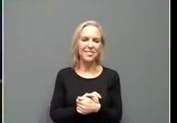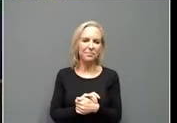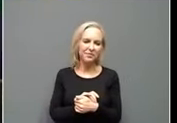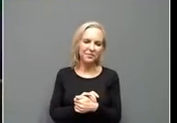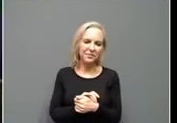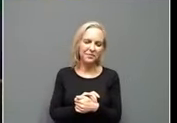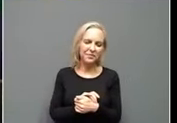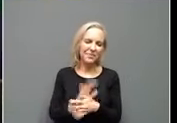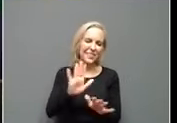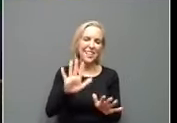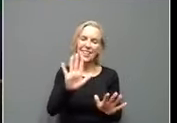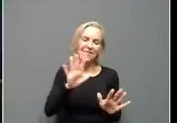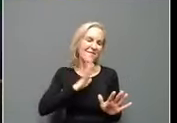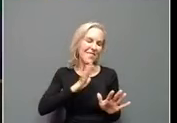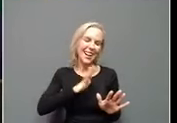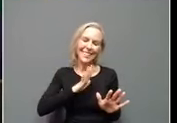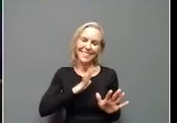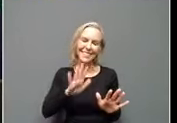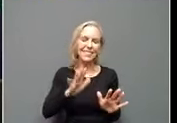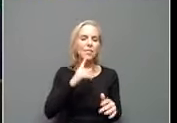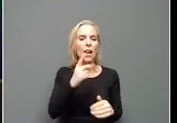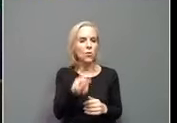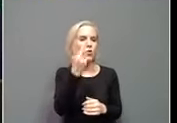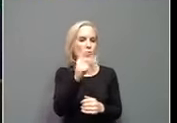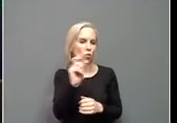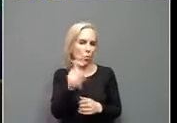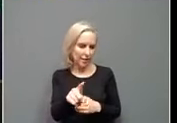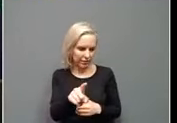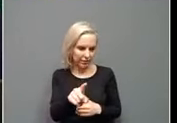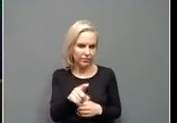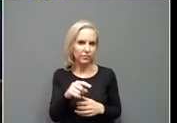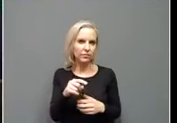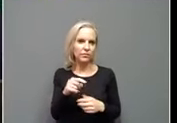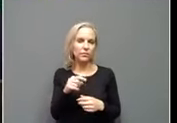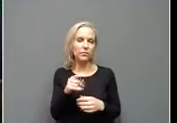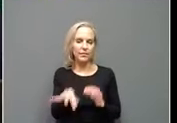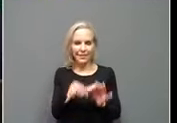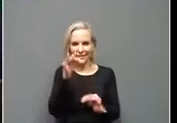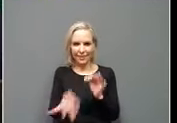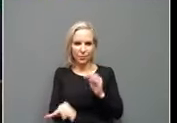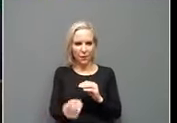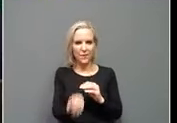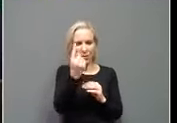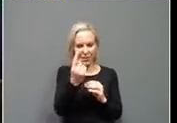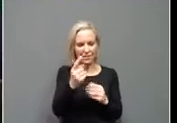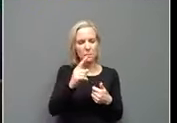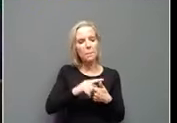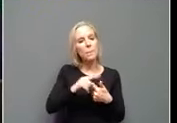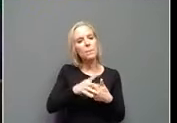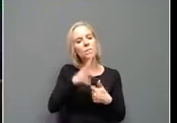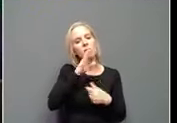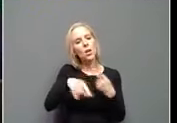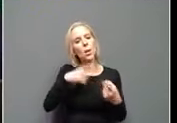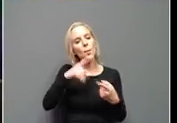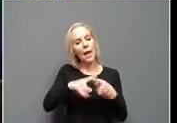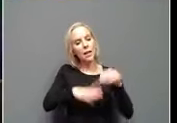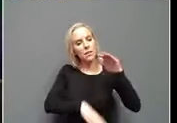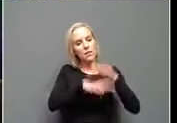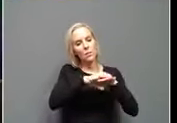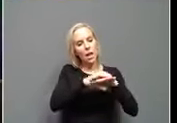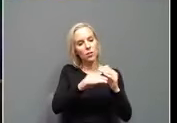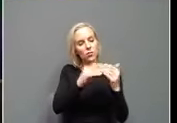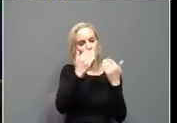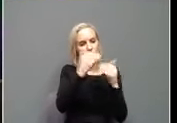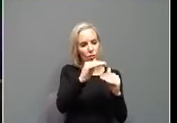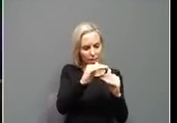It's all good. Um, I do have two questions. I'll get the, the, the simple one out of the way first, as we're talking about capacity restrictions being eased, I was